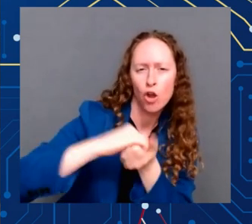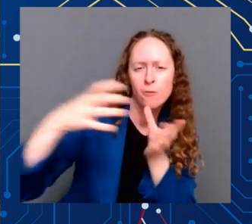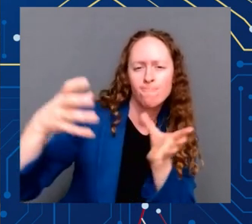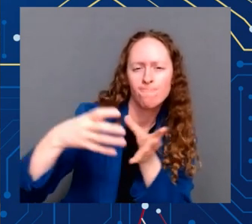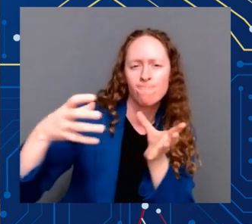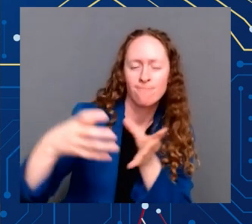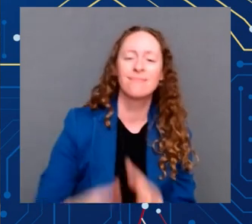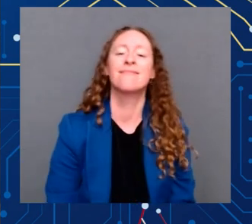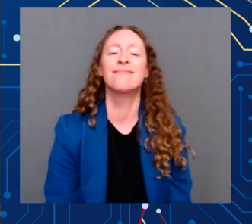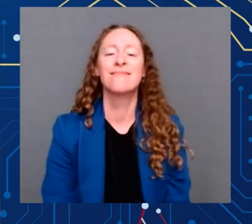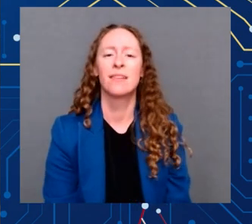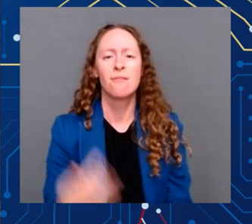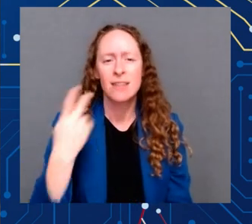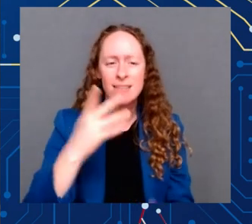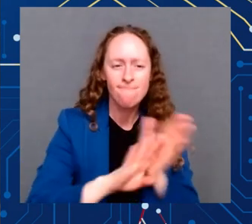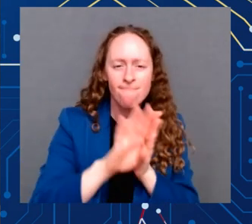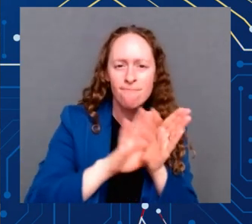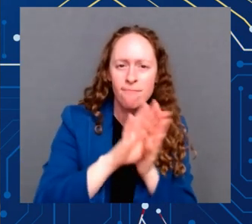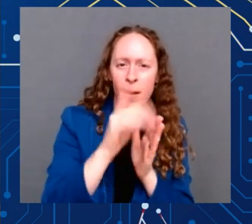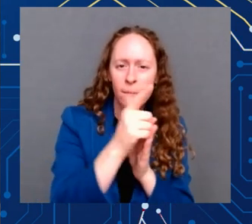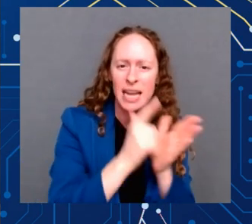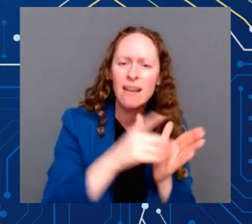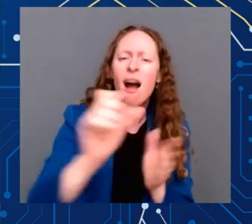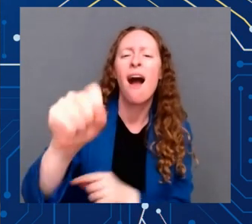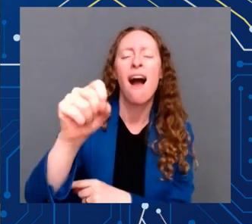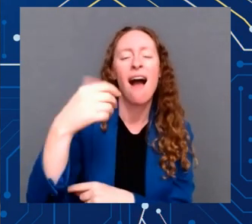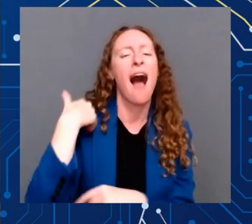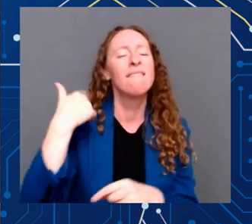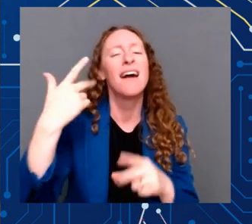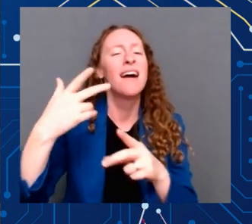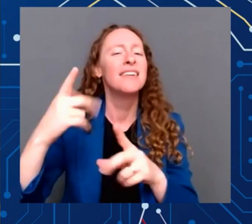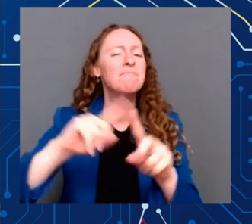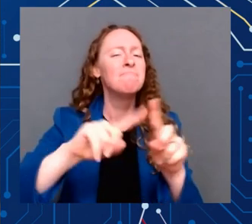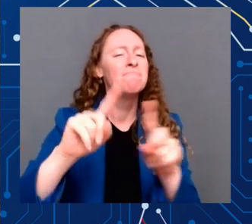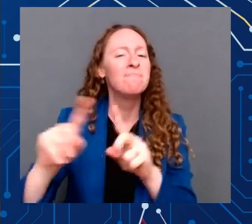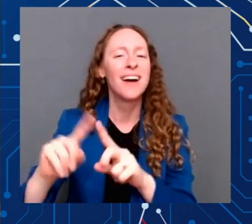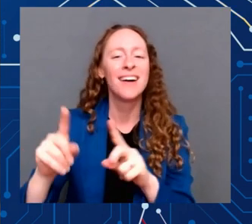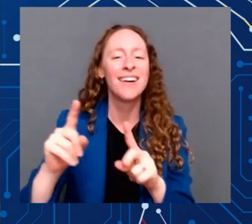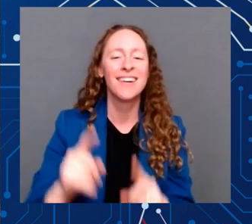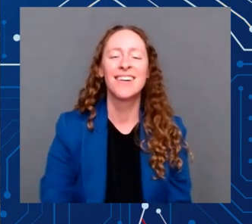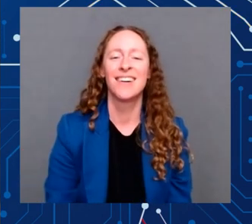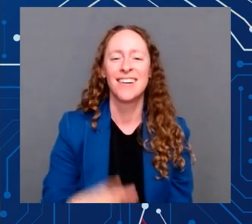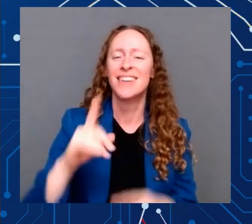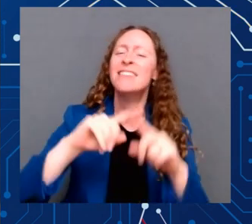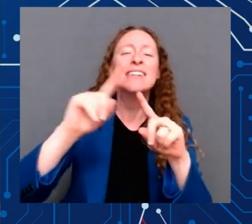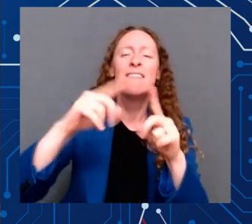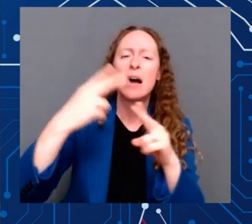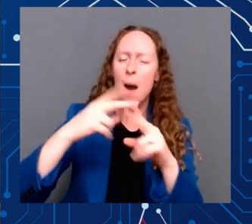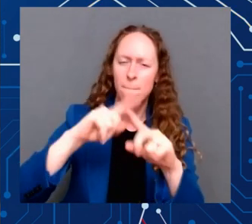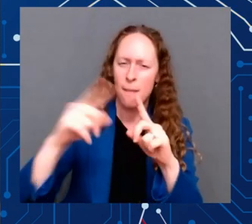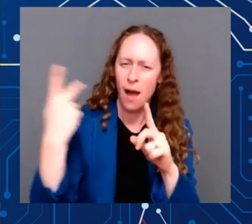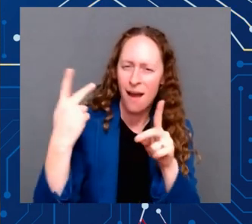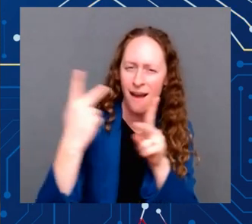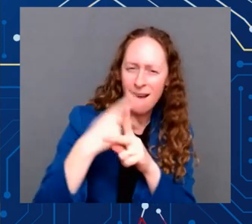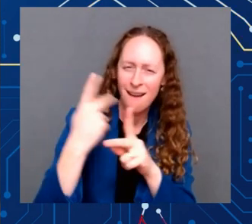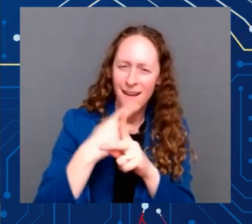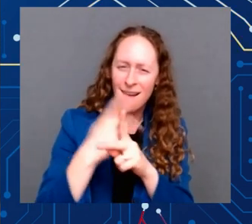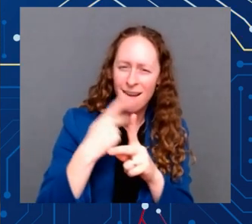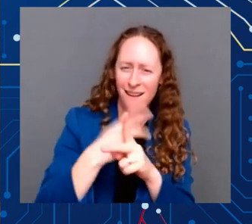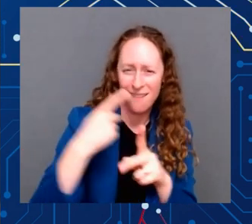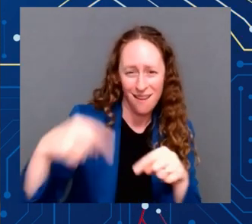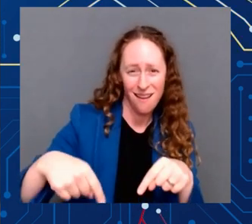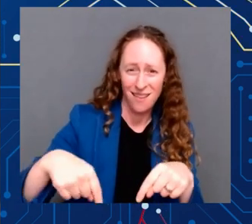Anyway, he and I worked on this bill for more than three long years. I was on my bike one morning in the Senate gym and I told